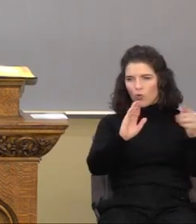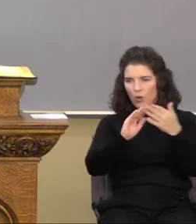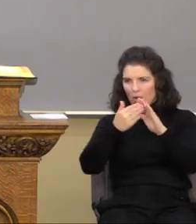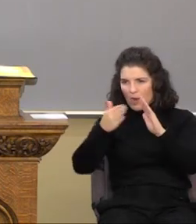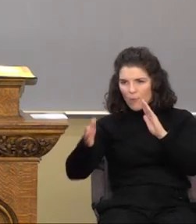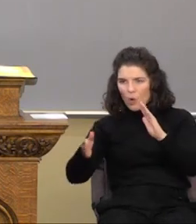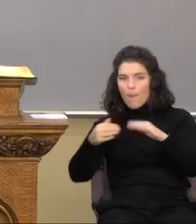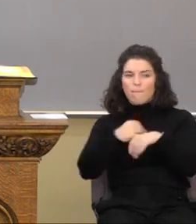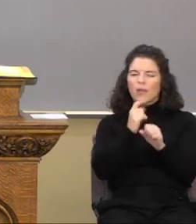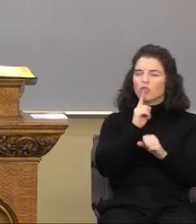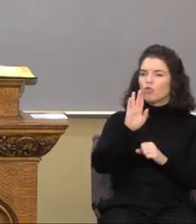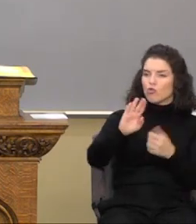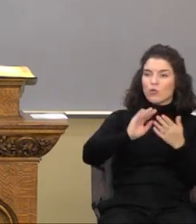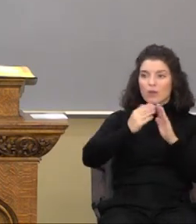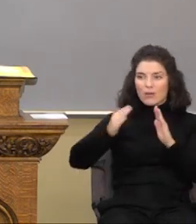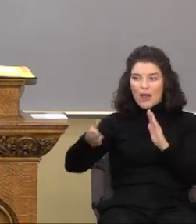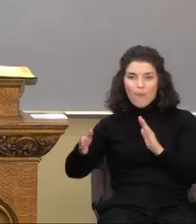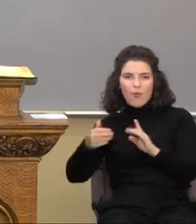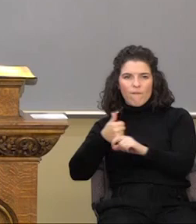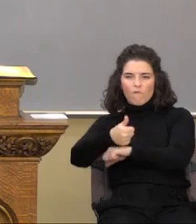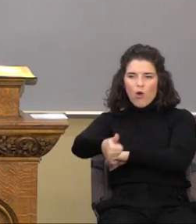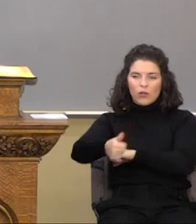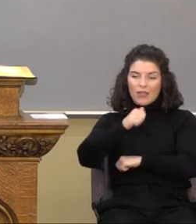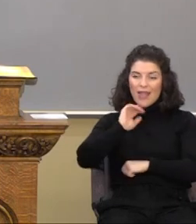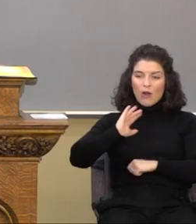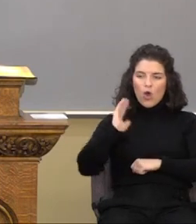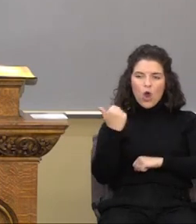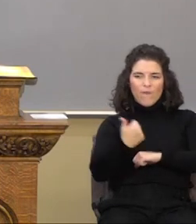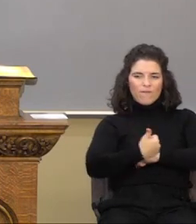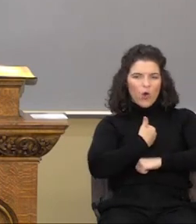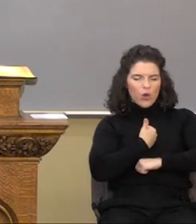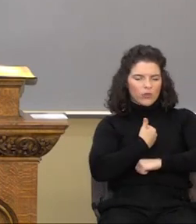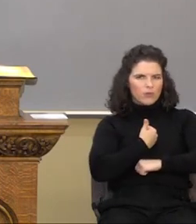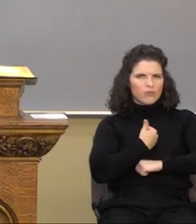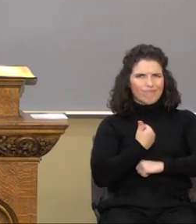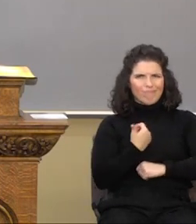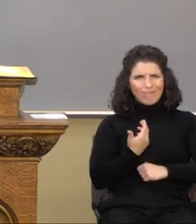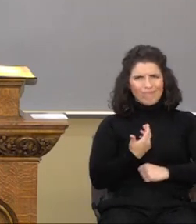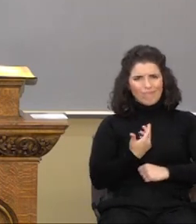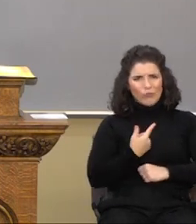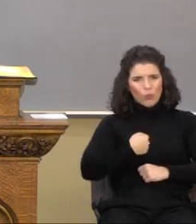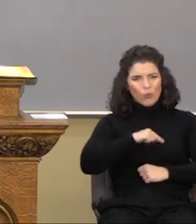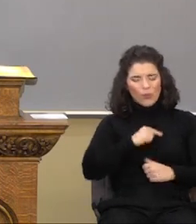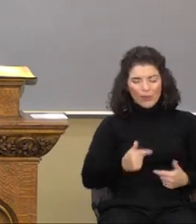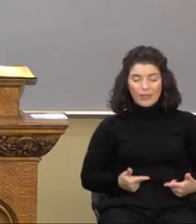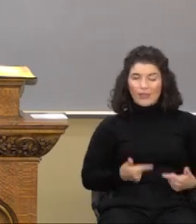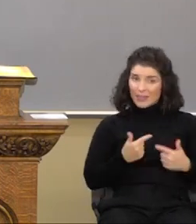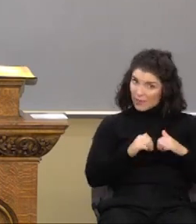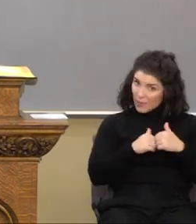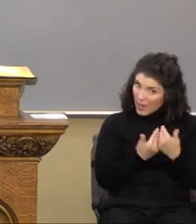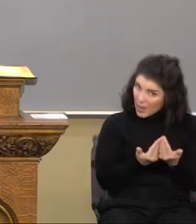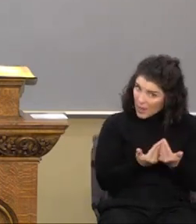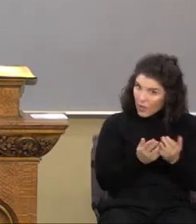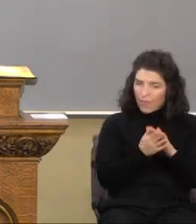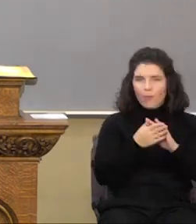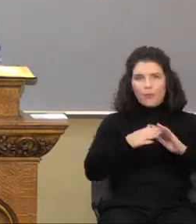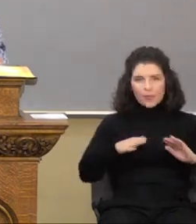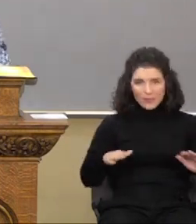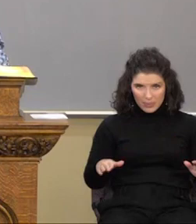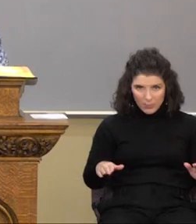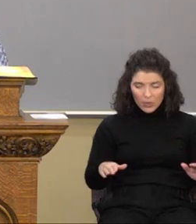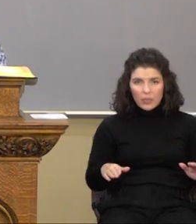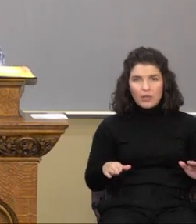fault, not our fault. Okay? We live how? Peaceably. Our goal